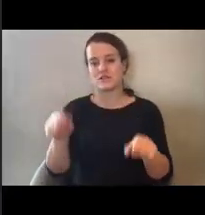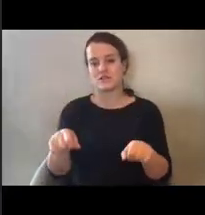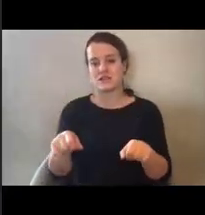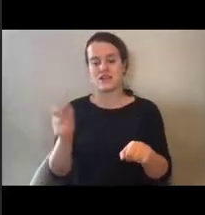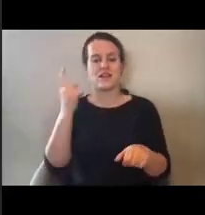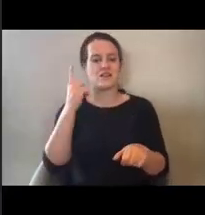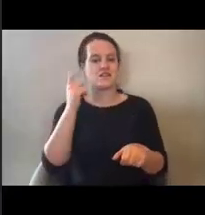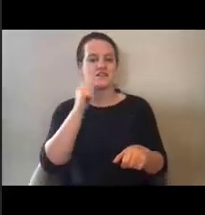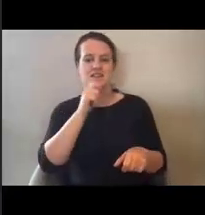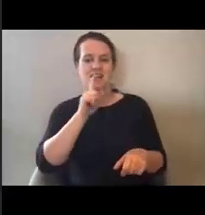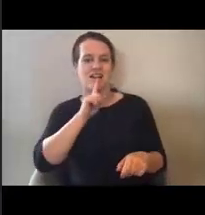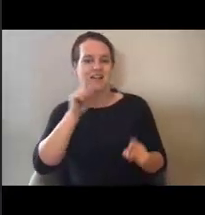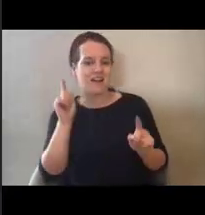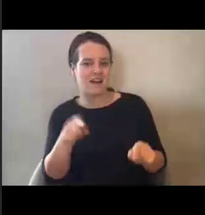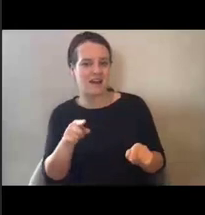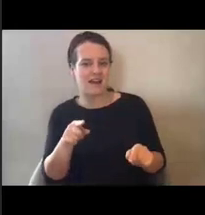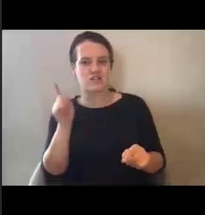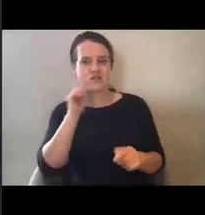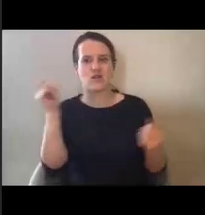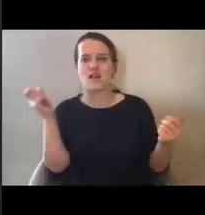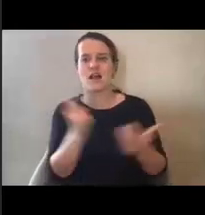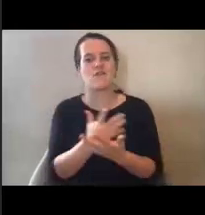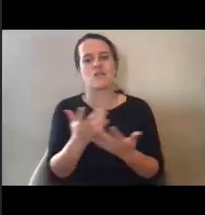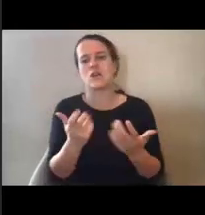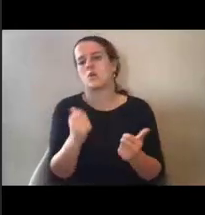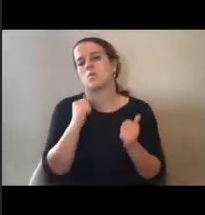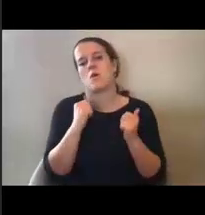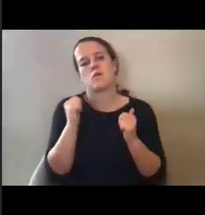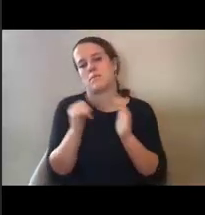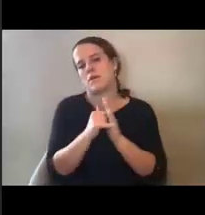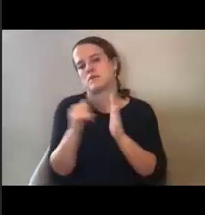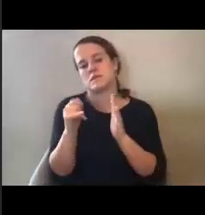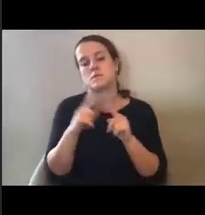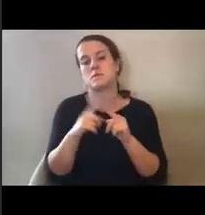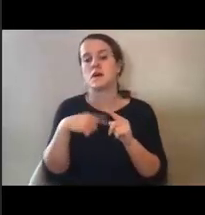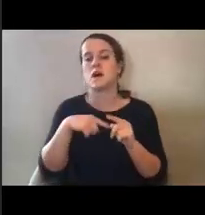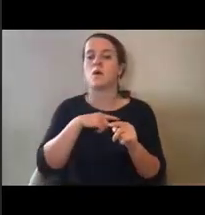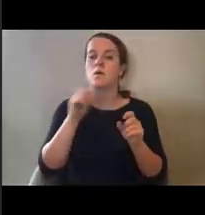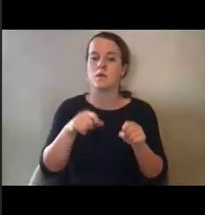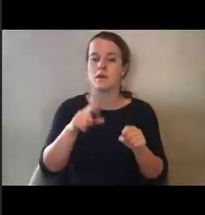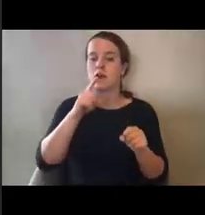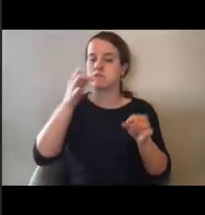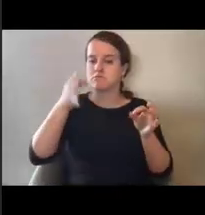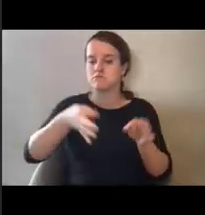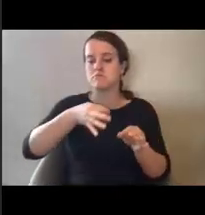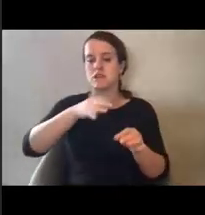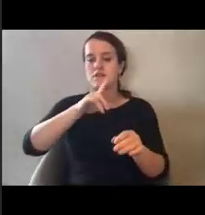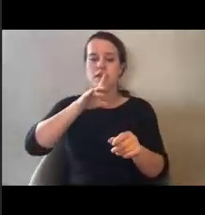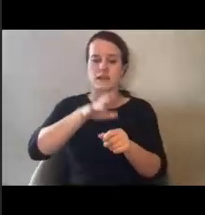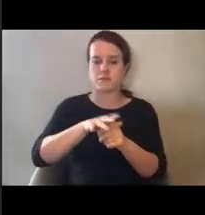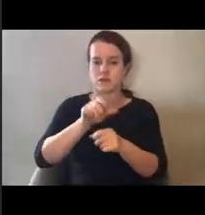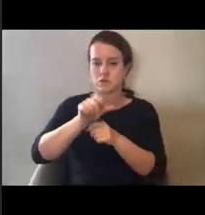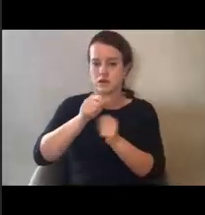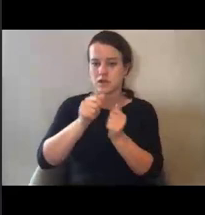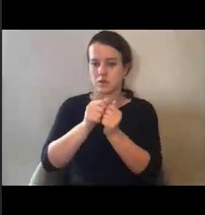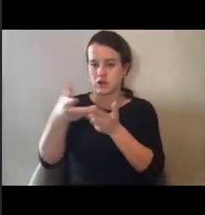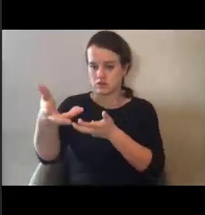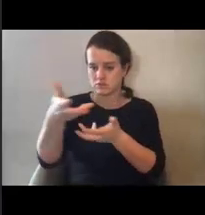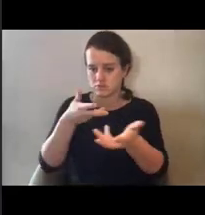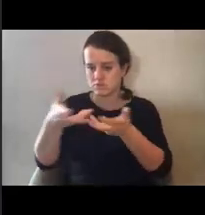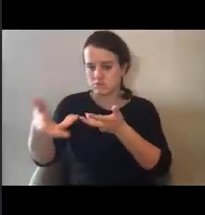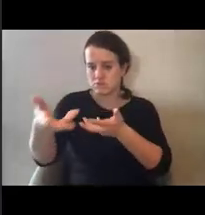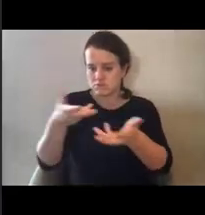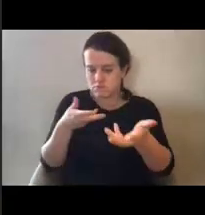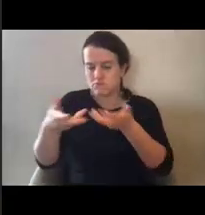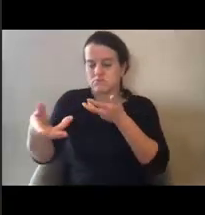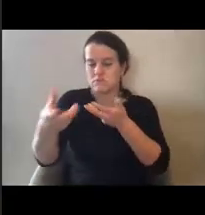the answer to everything, but we are absolutely committed to working with you hand in hand and making